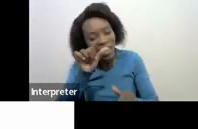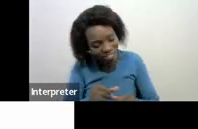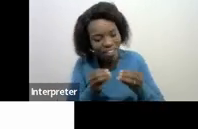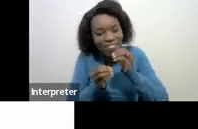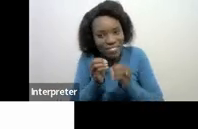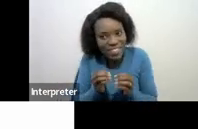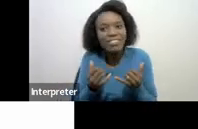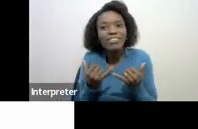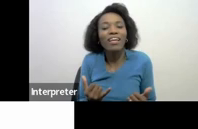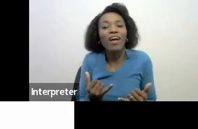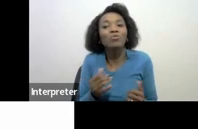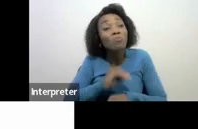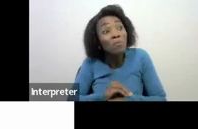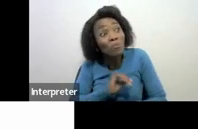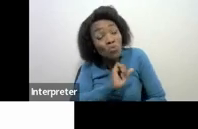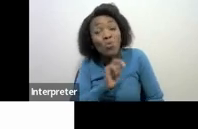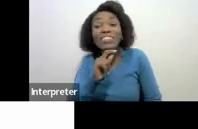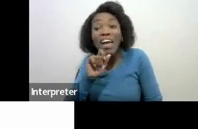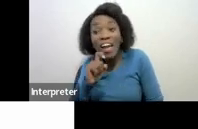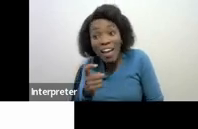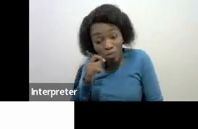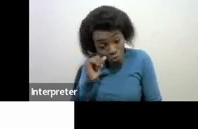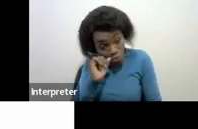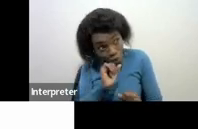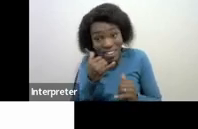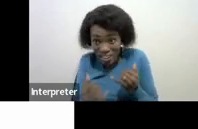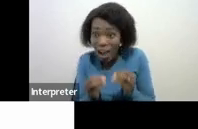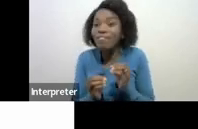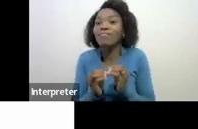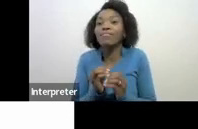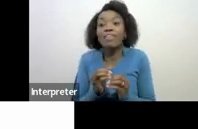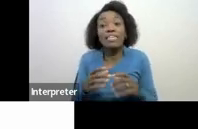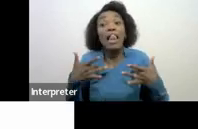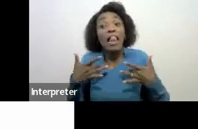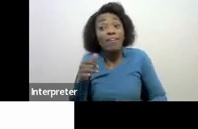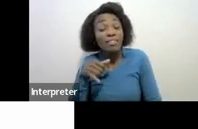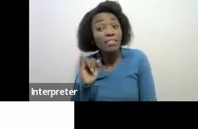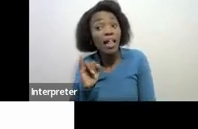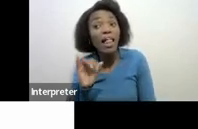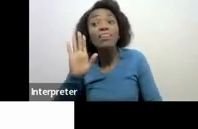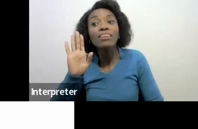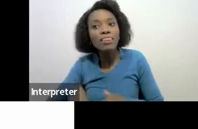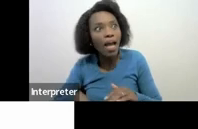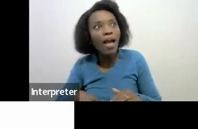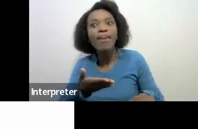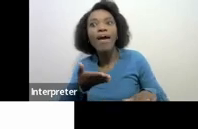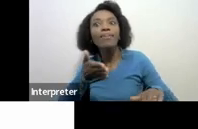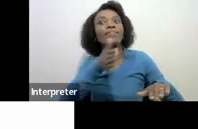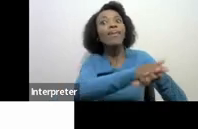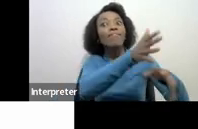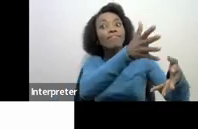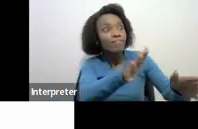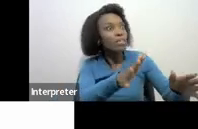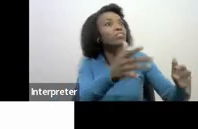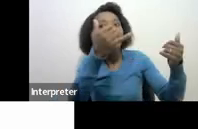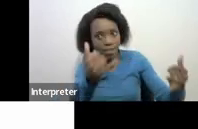issues or your tax affairs now while you are still alive than to allow SERS to sort your tax affairs when you